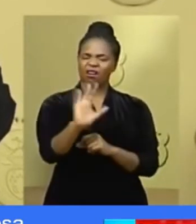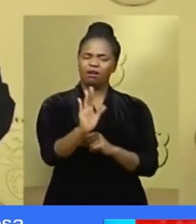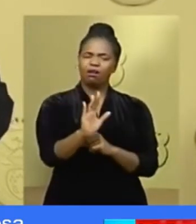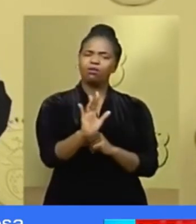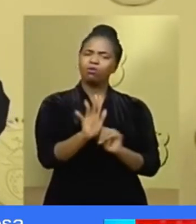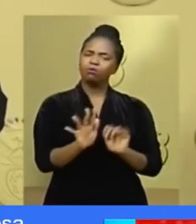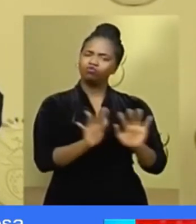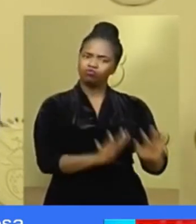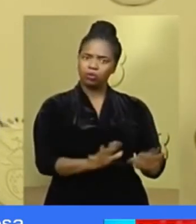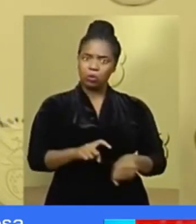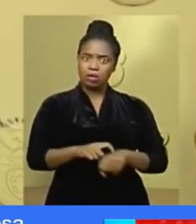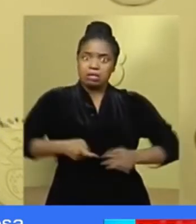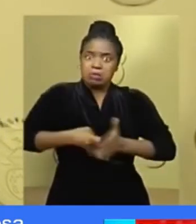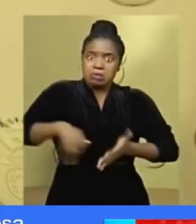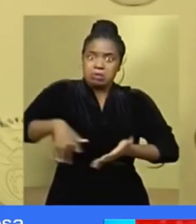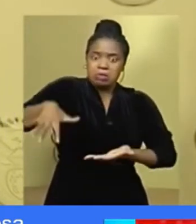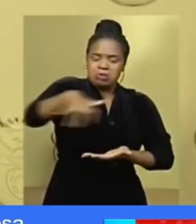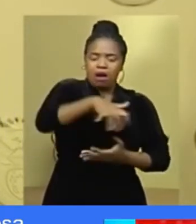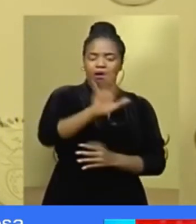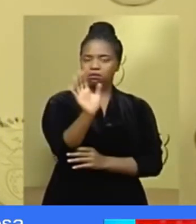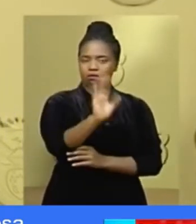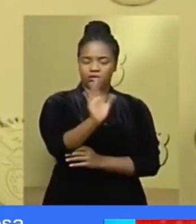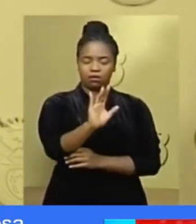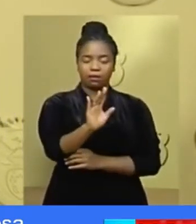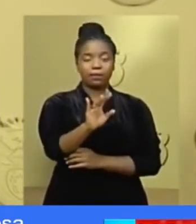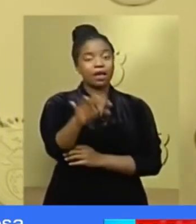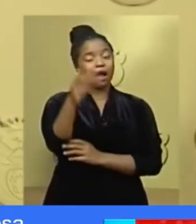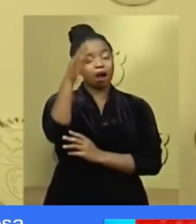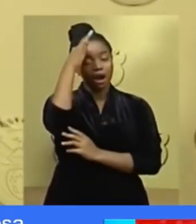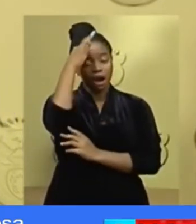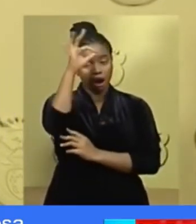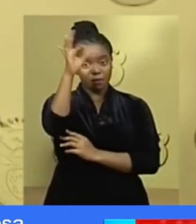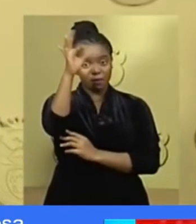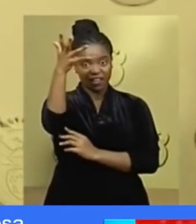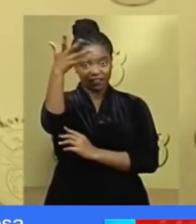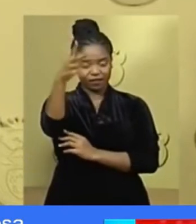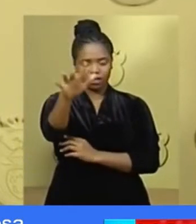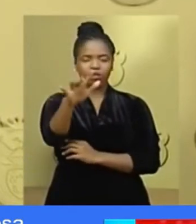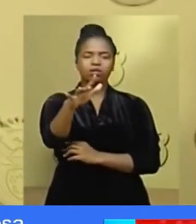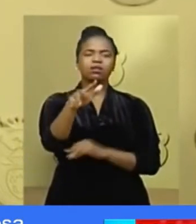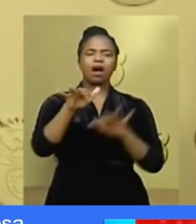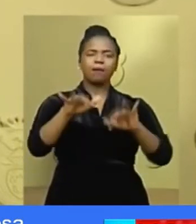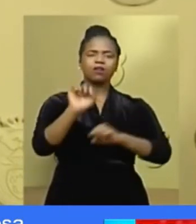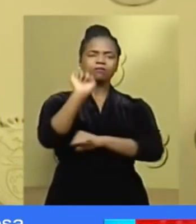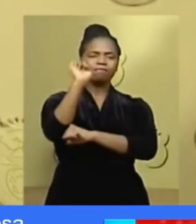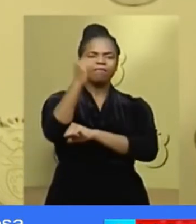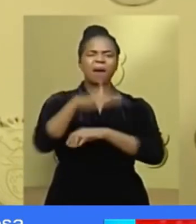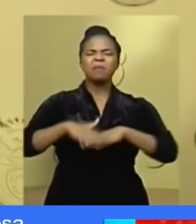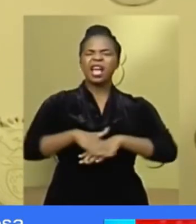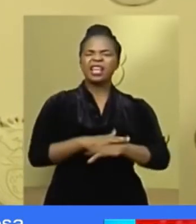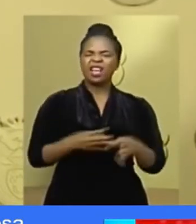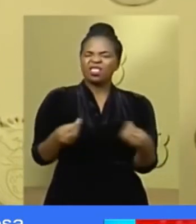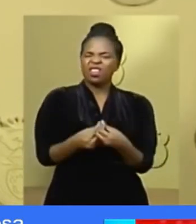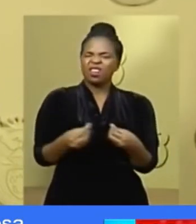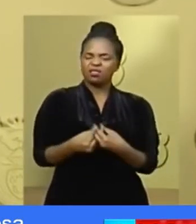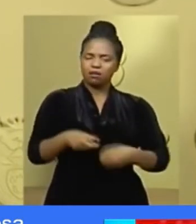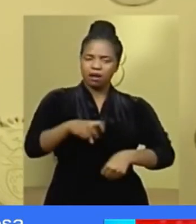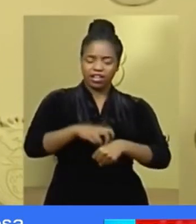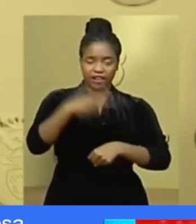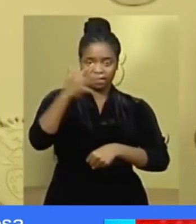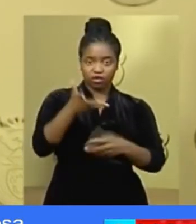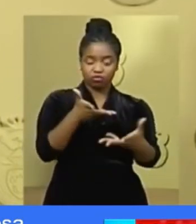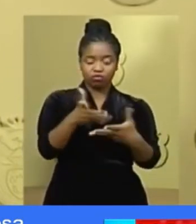government has had discussions with manufacturers and distributors of basic necessities